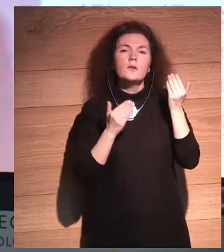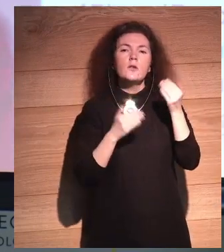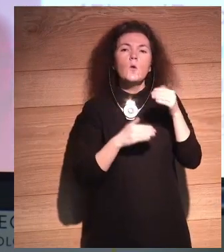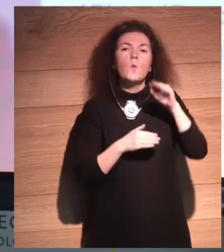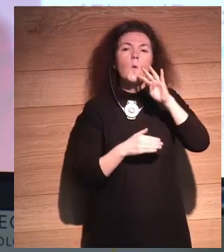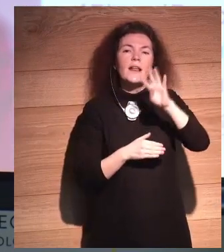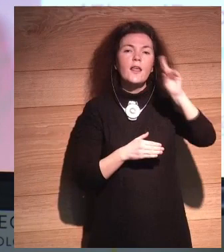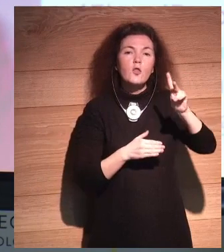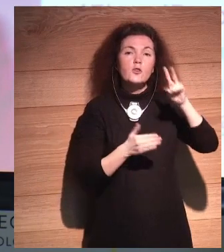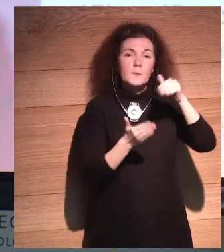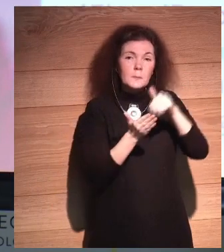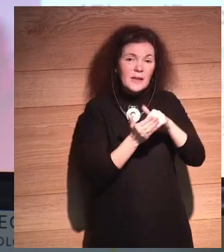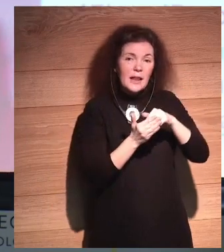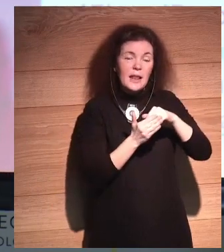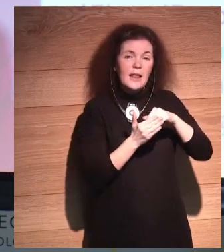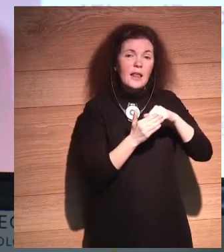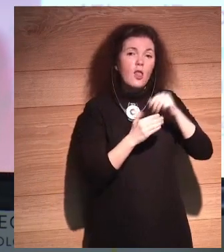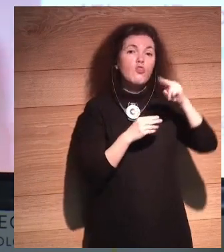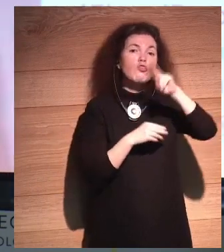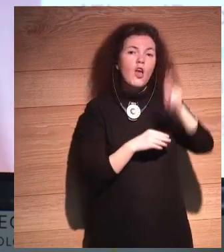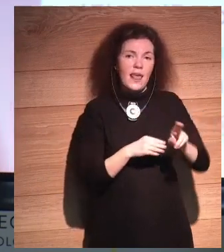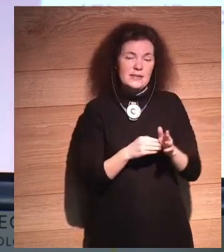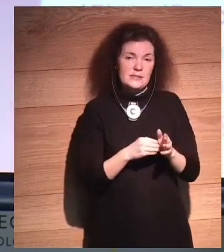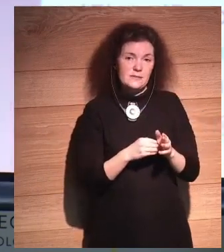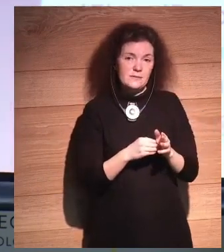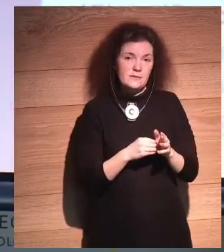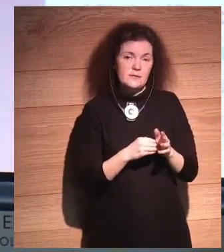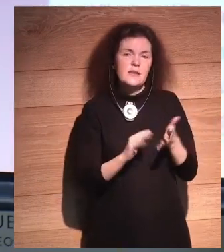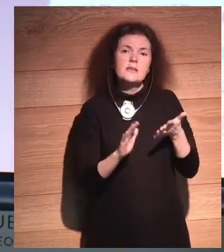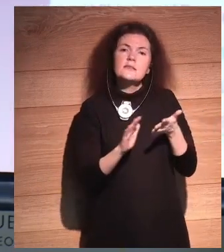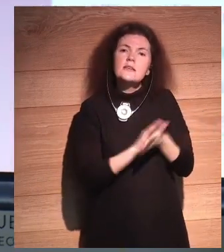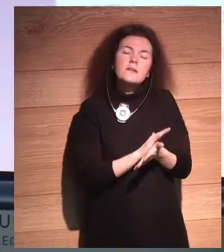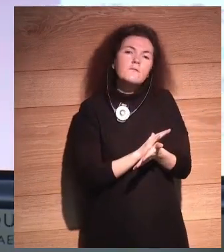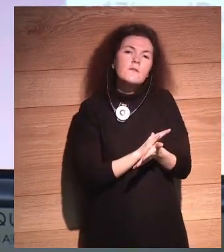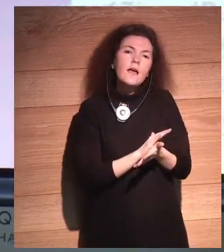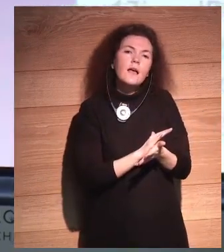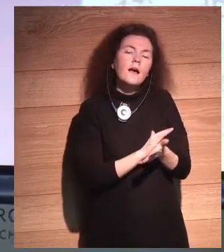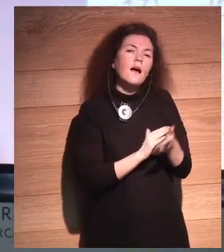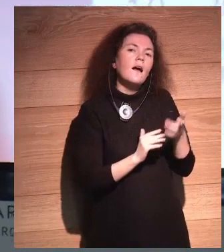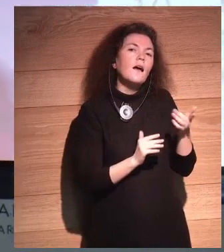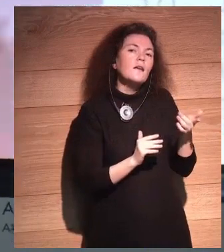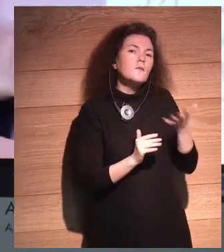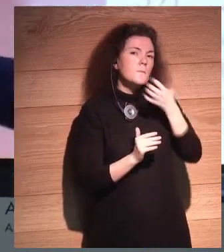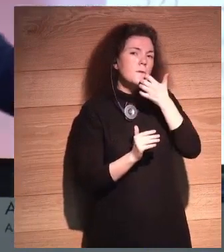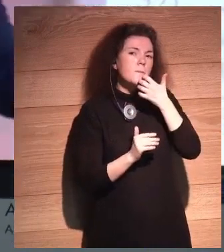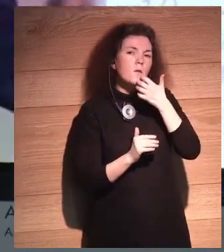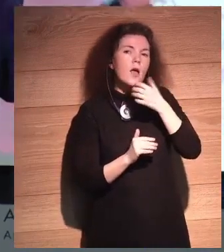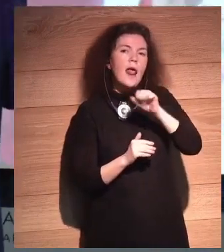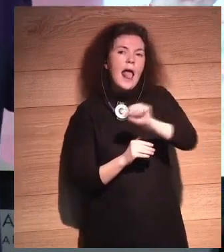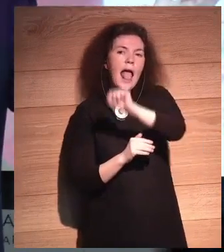Think about that for a second. How much money do you make per year in Indonesia? $5,000. Yet,